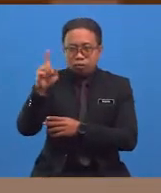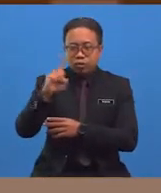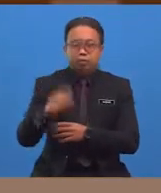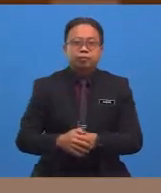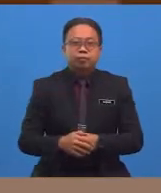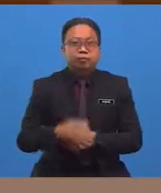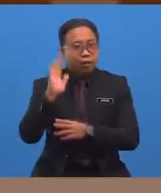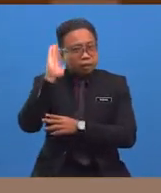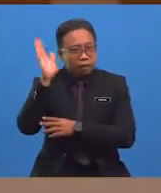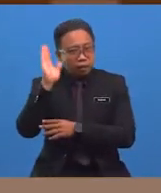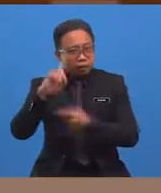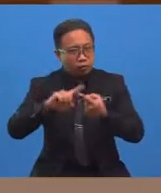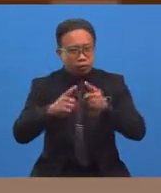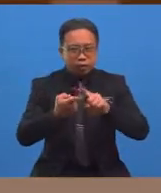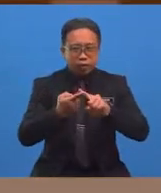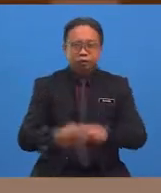Hello friends!